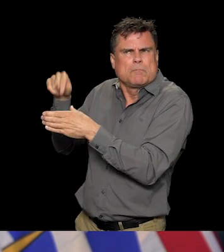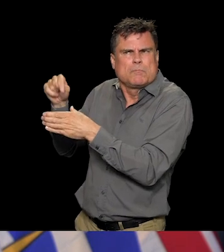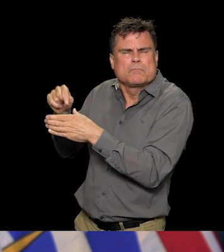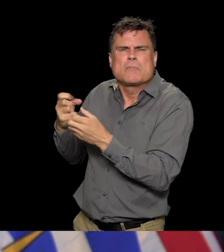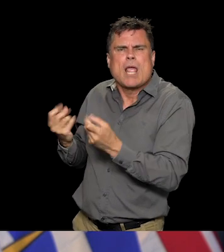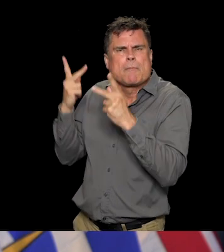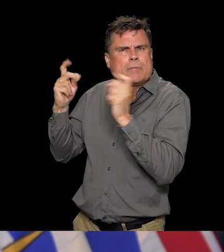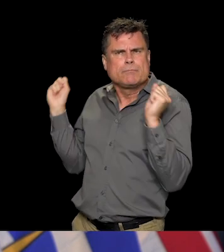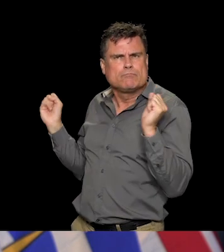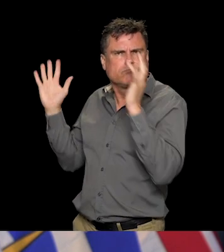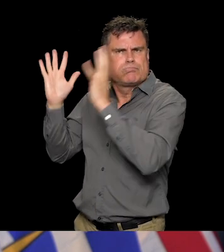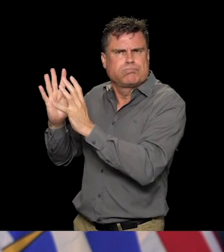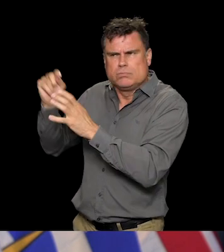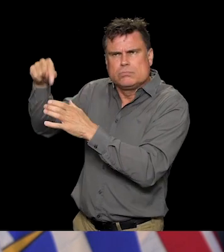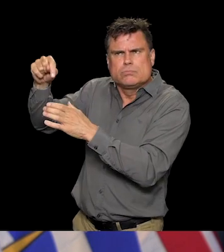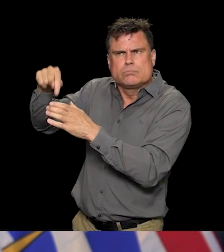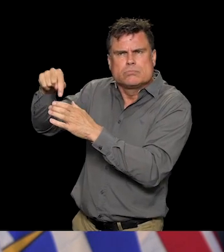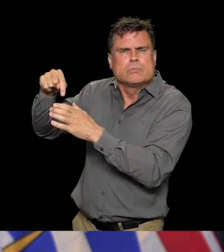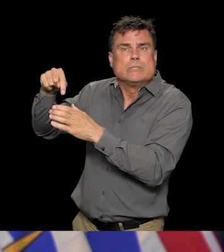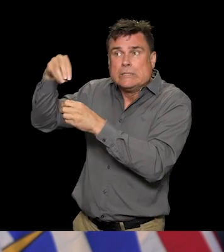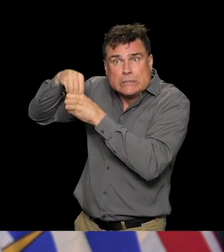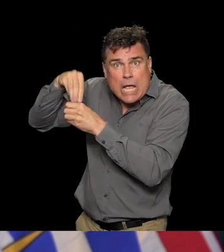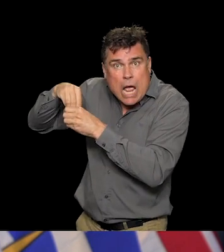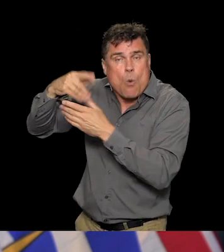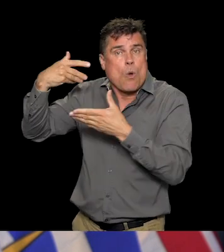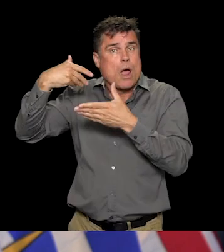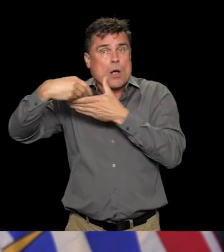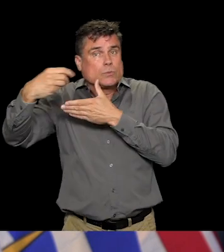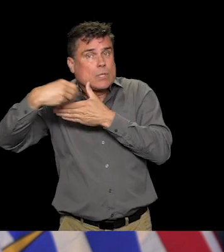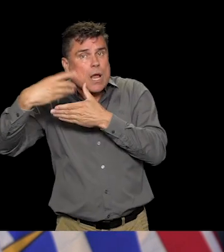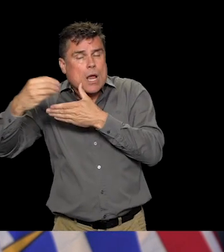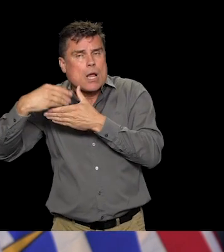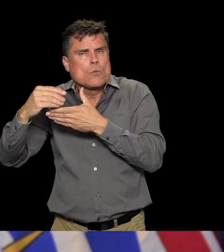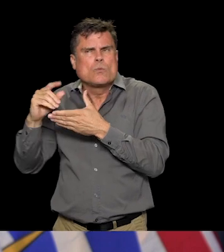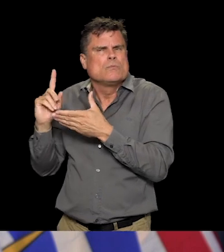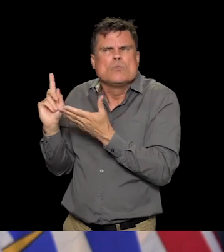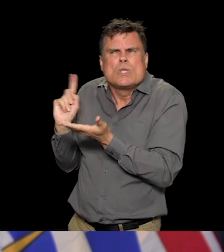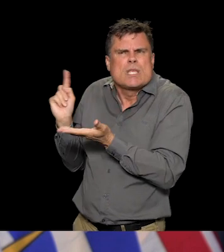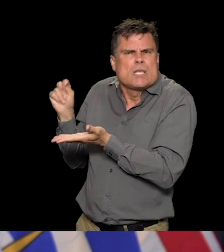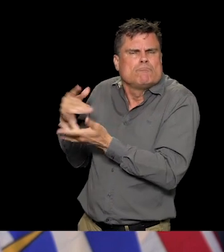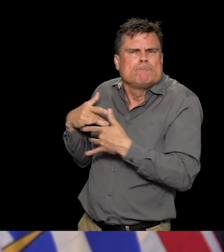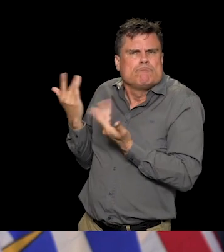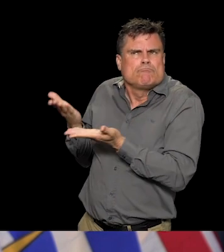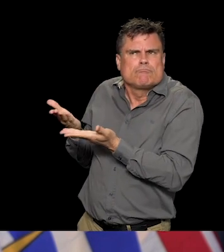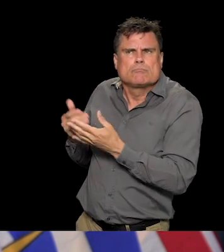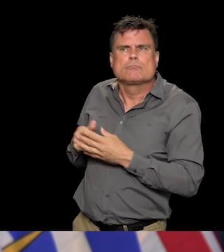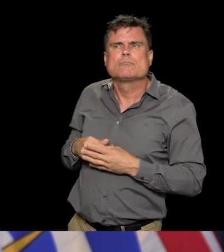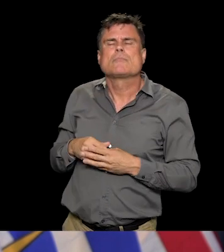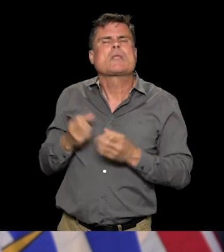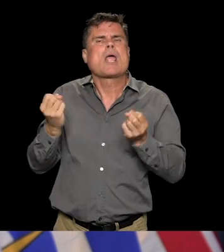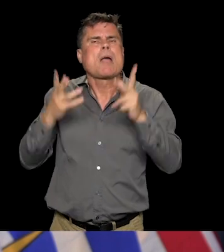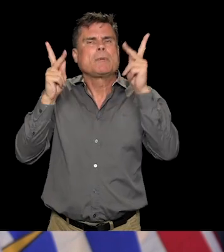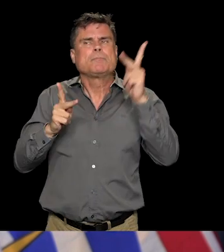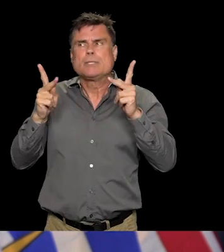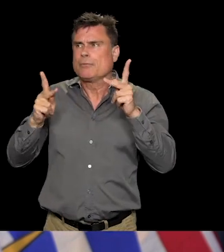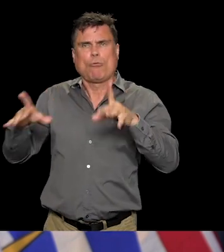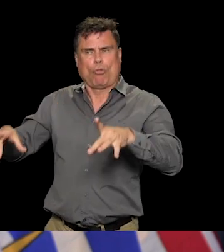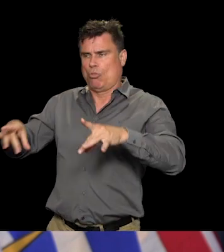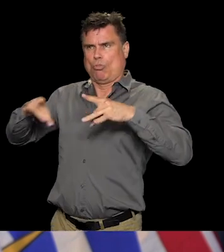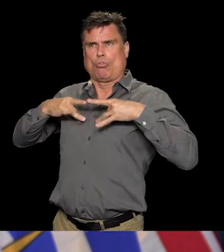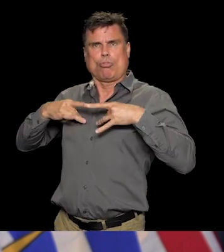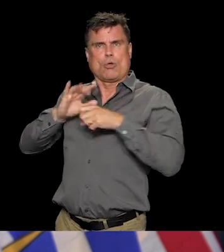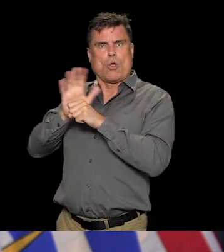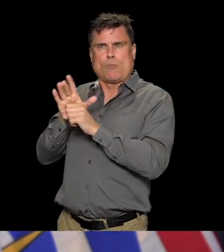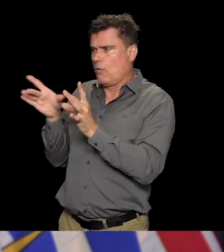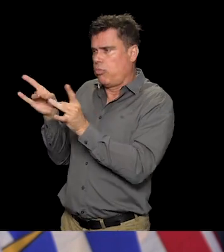was it held outside or inside, and how many people tested positive for COVID-19 after attending. Yes, so I